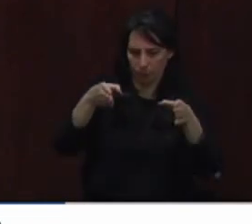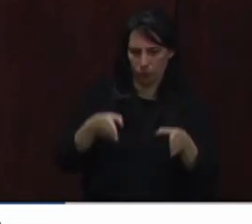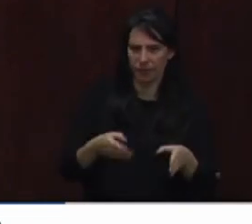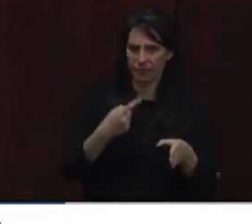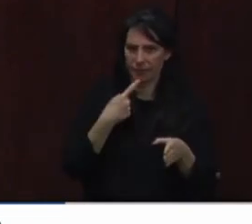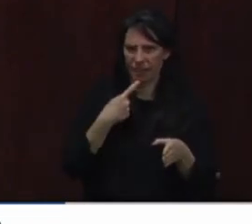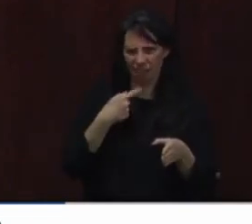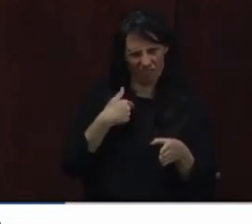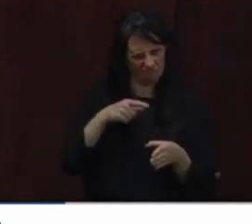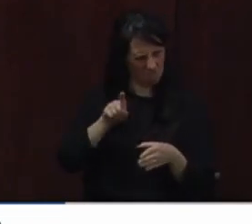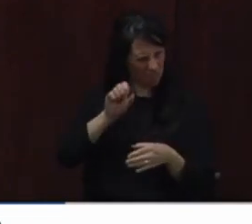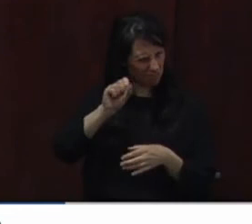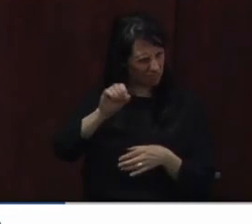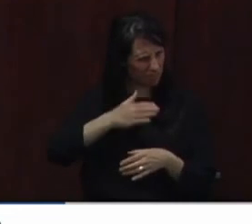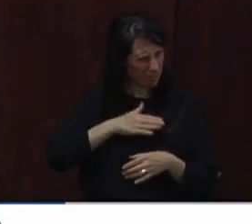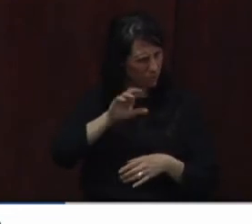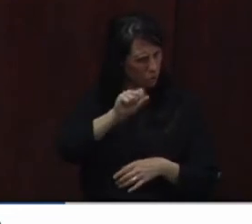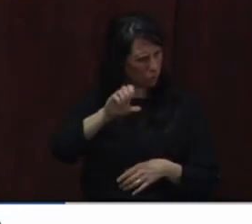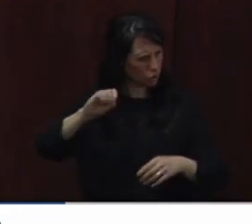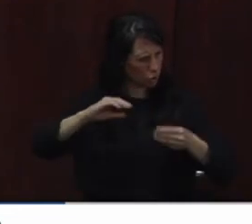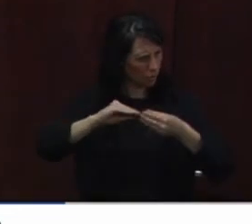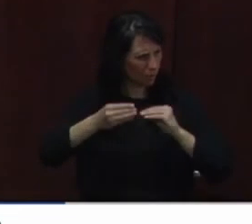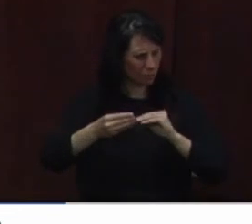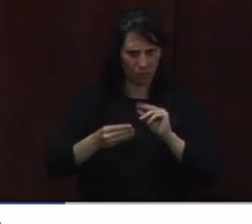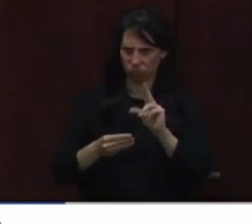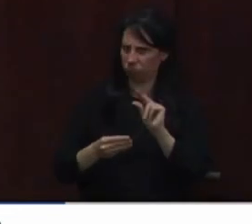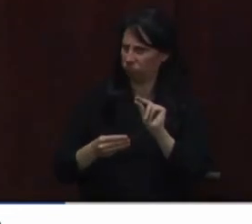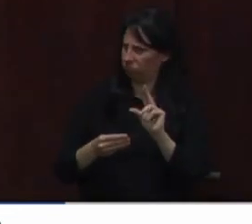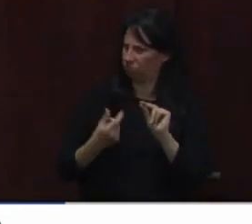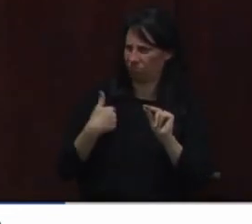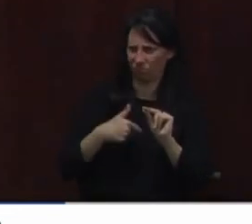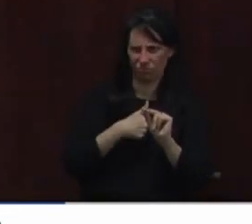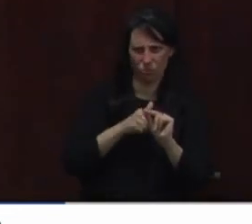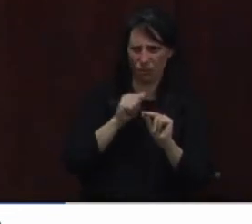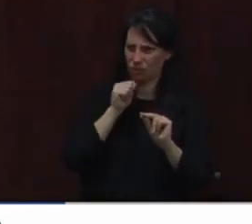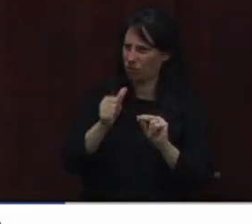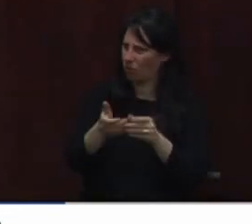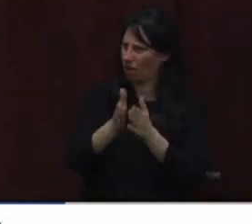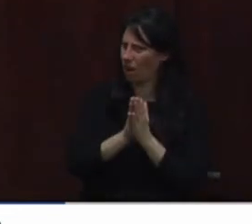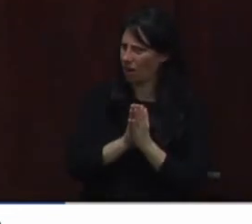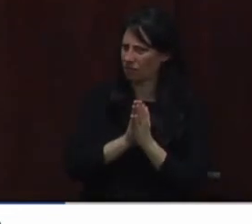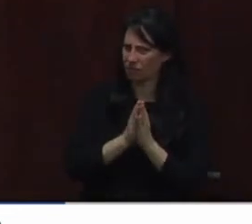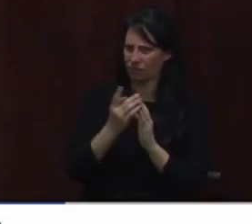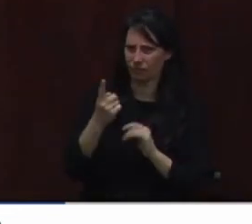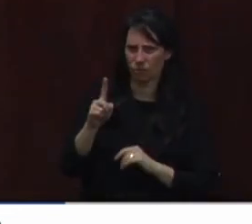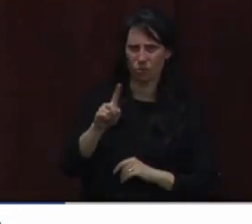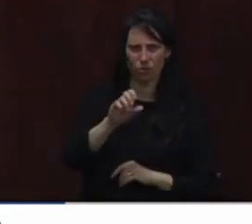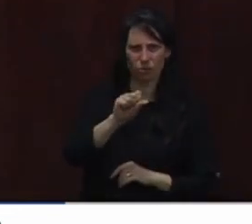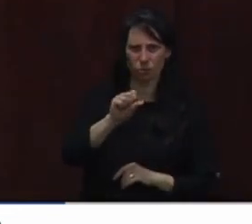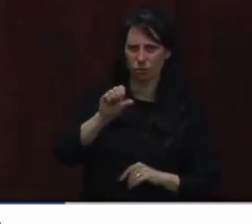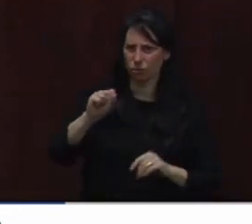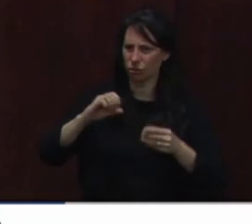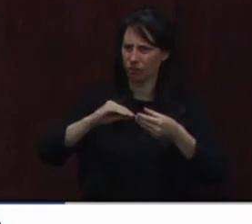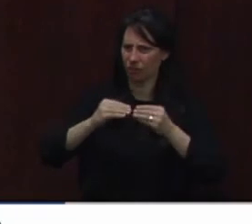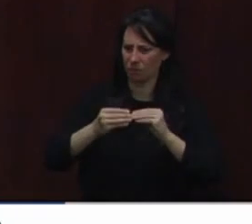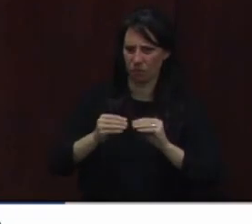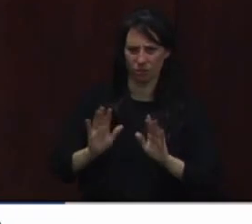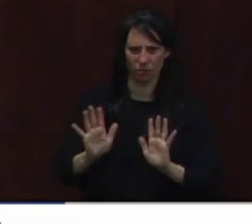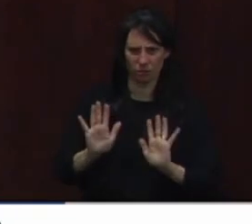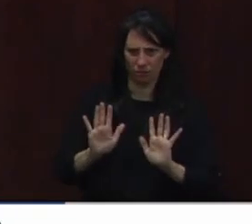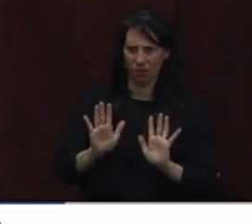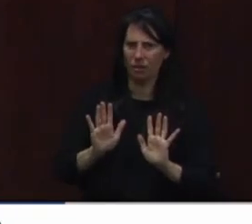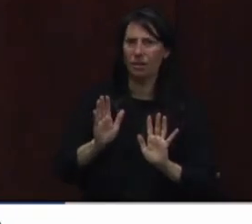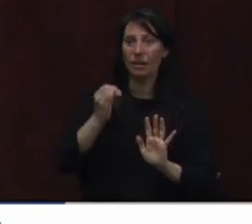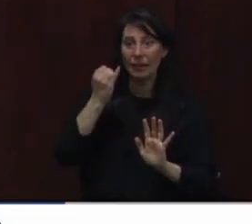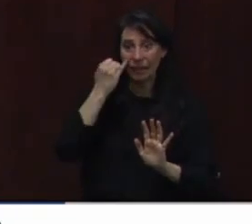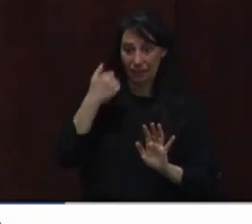give their Social Security number. We don't ask for that. So just be sure that when folks are, you know, when we're calling